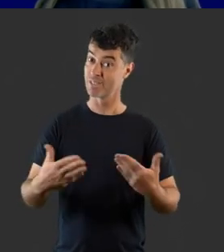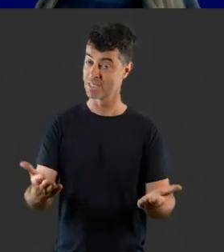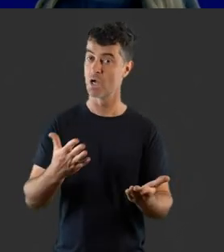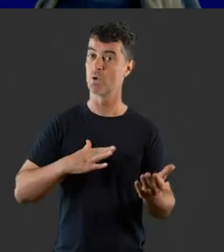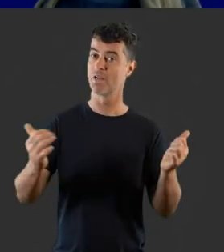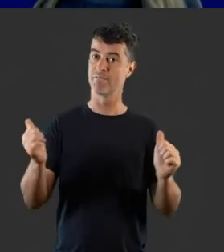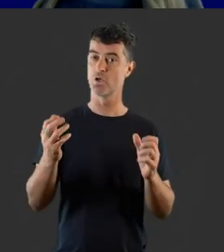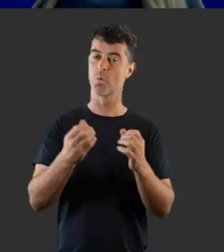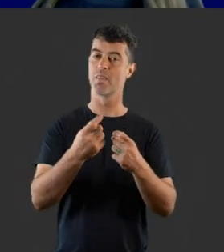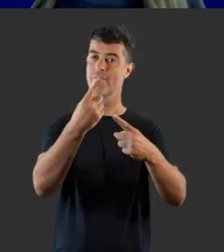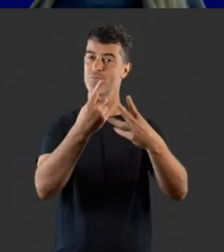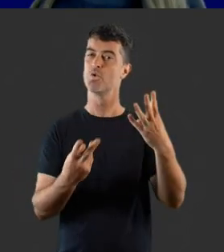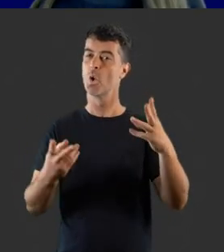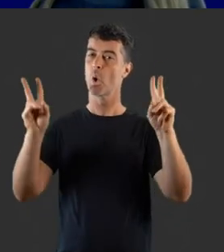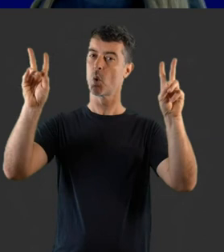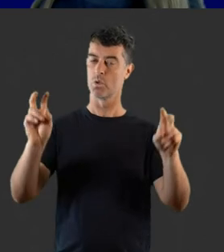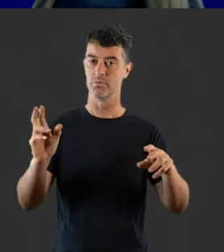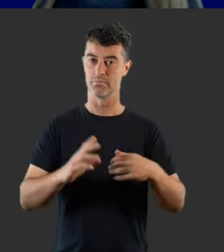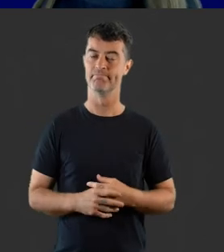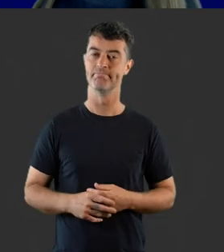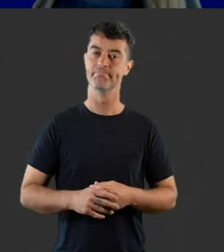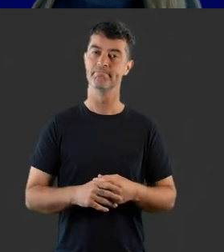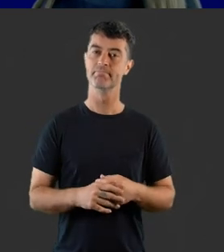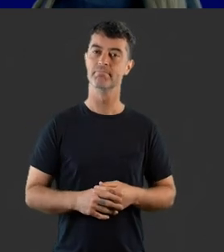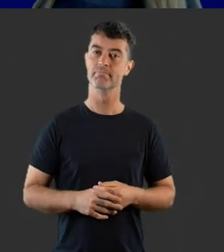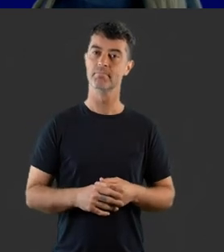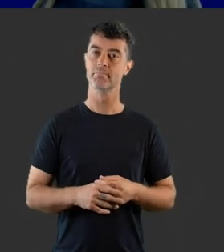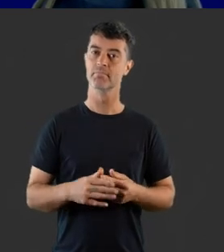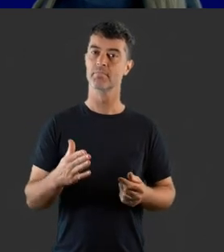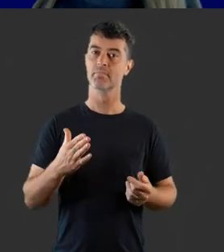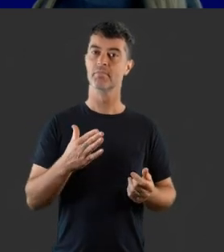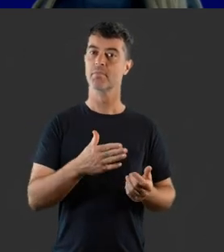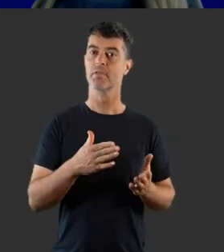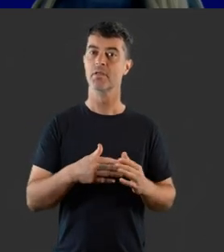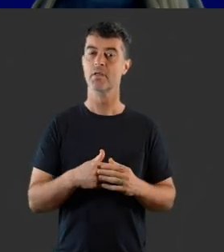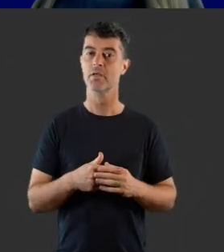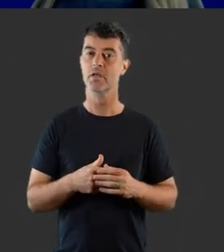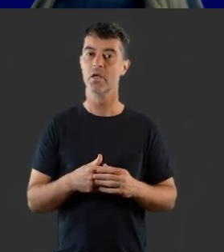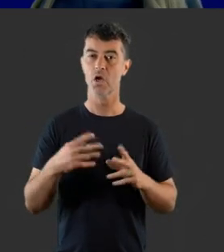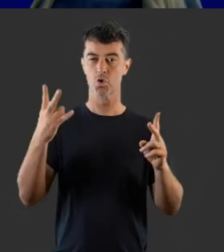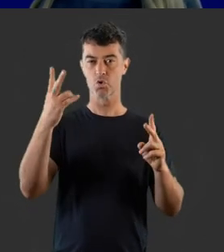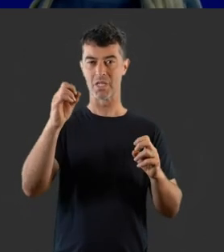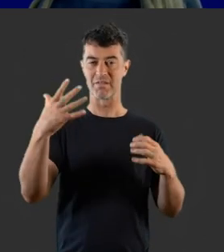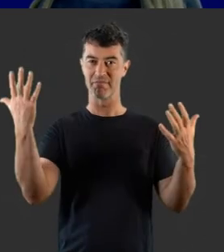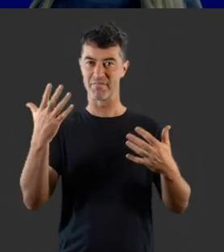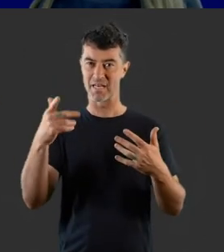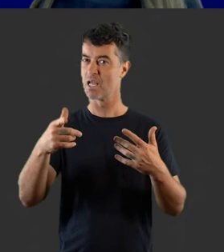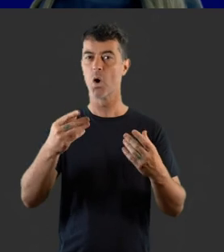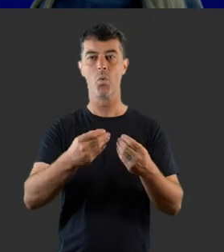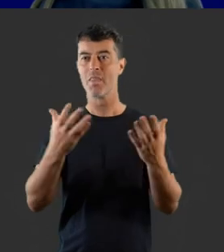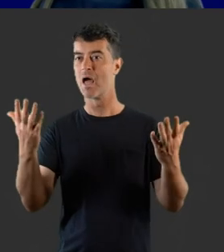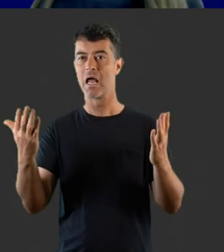To conclude this presentation, I would like to finish with a few quotes. By Moller in